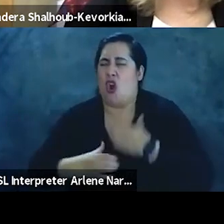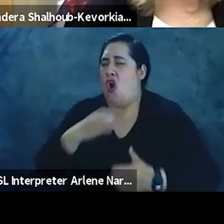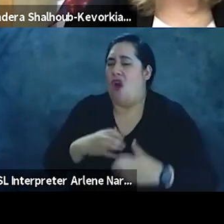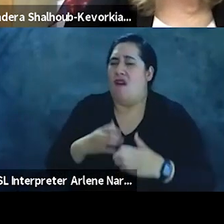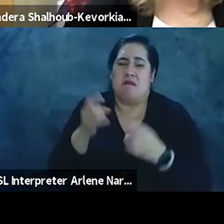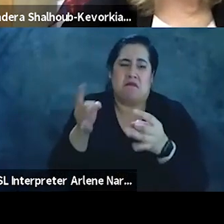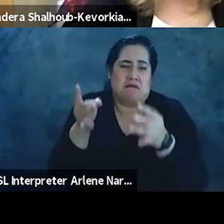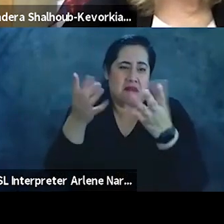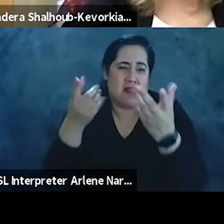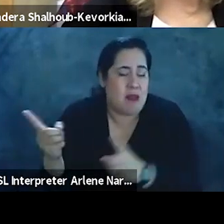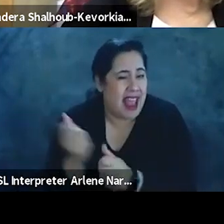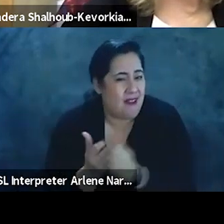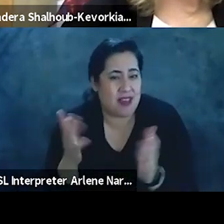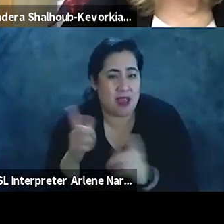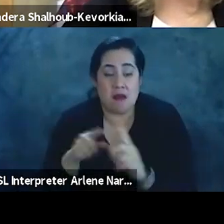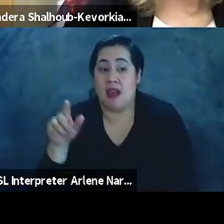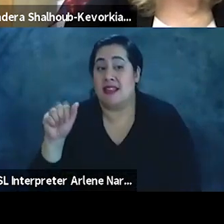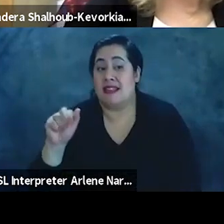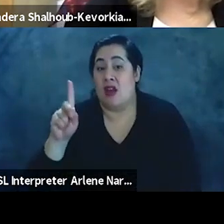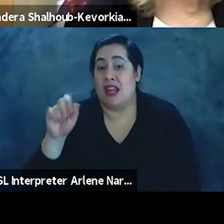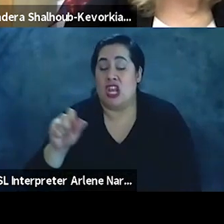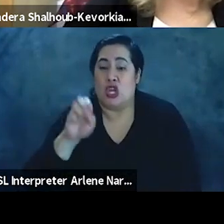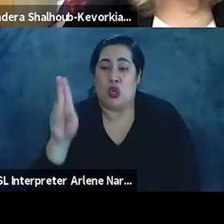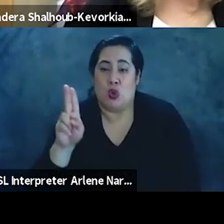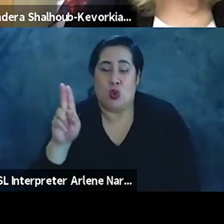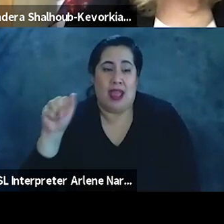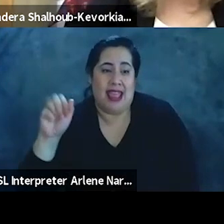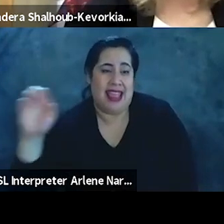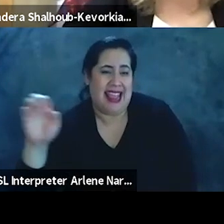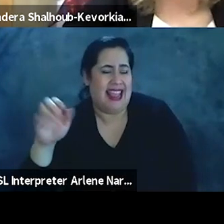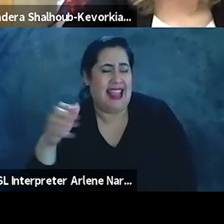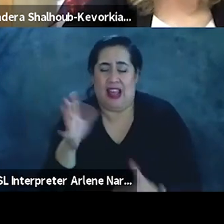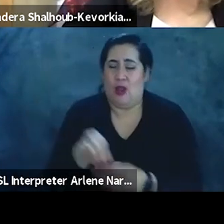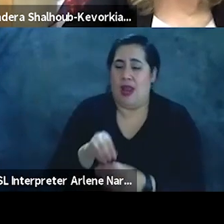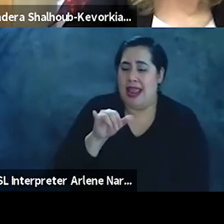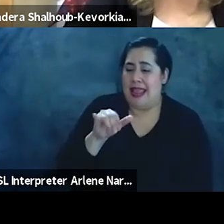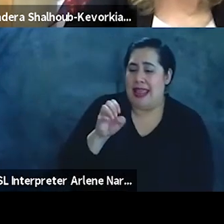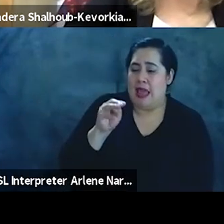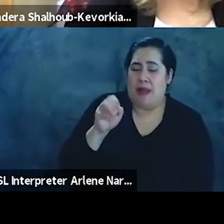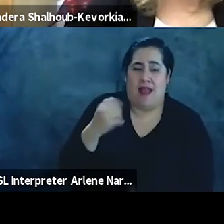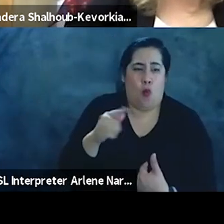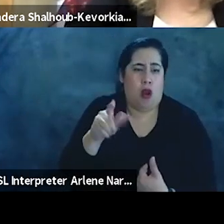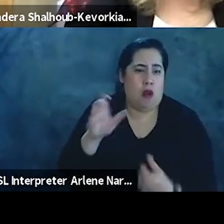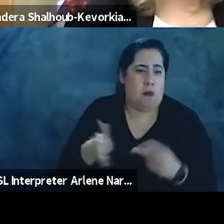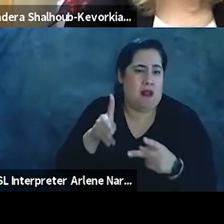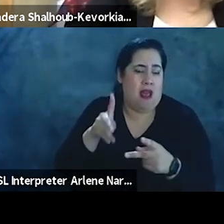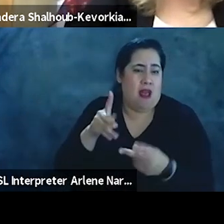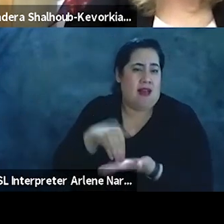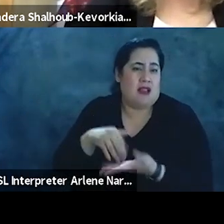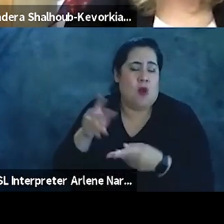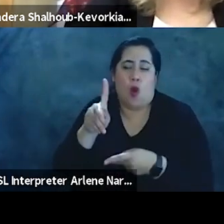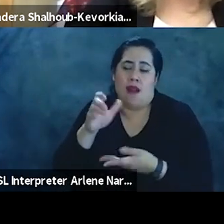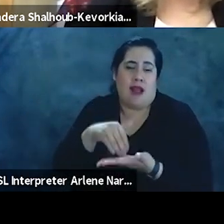everything else by the saudis and the uae even in yemen they've had i don't a hundred thousand people whatever it was marching in the street for palestine